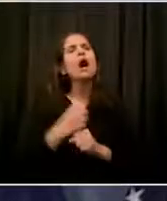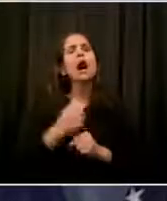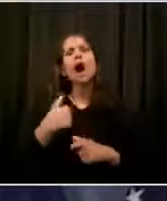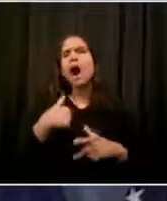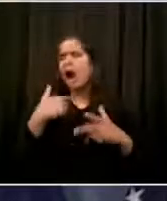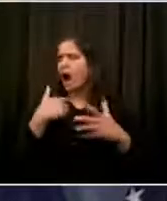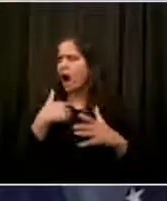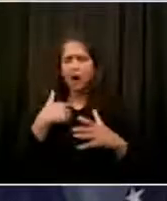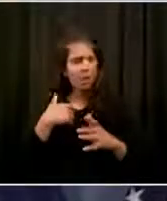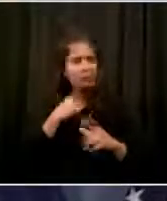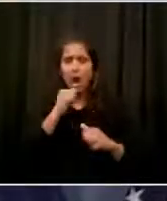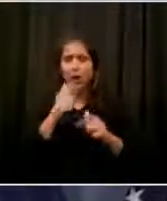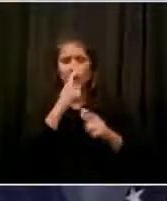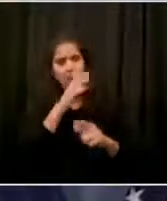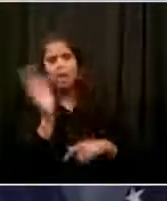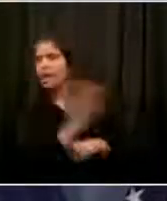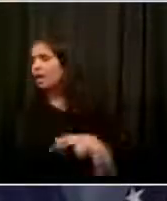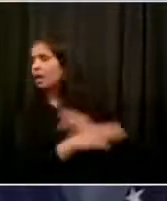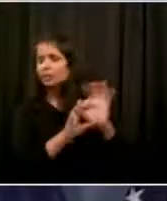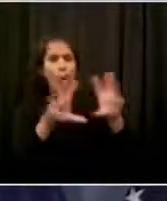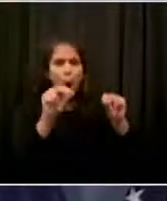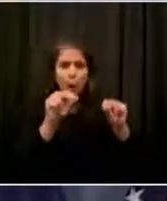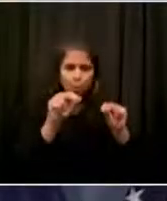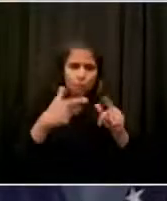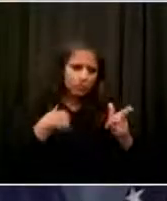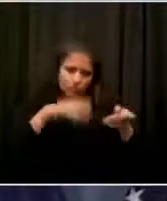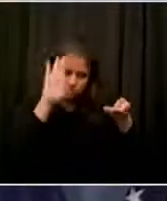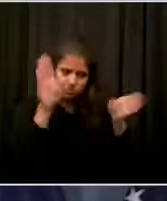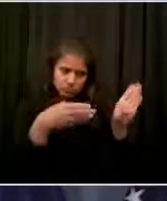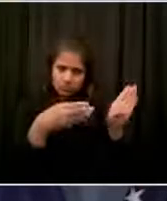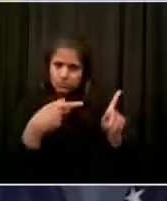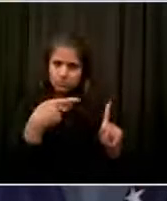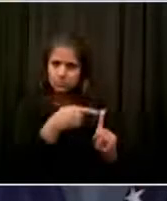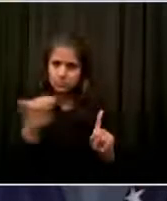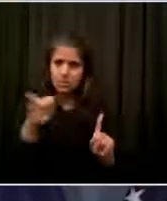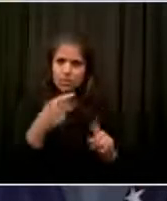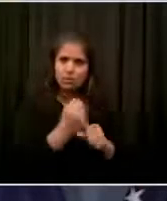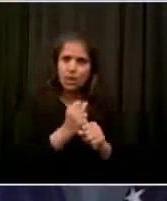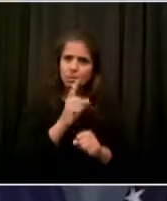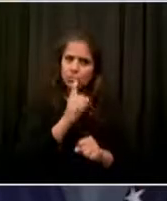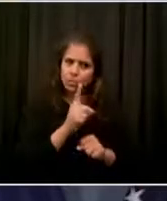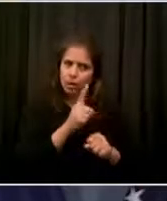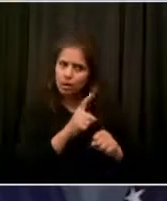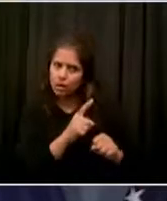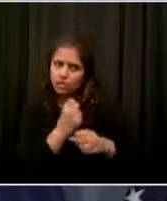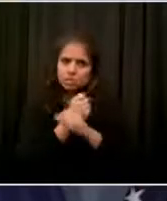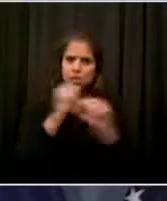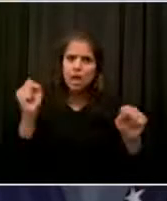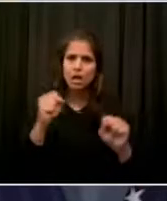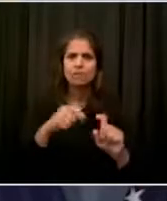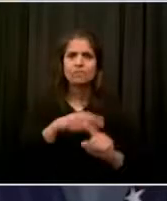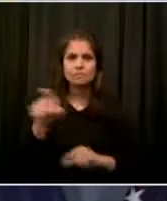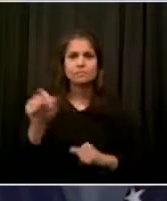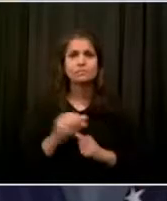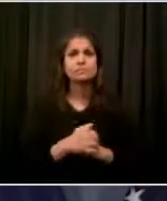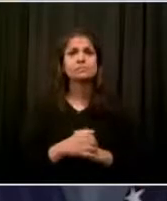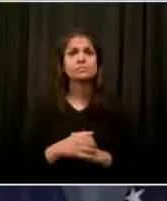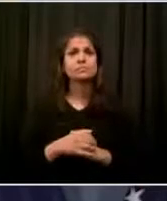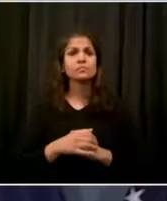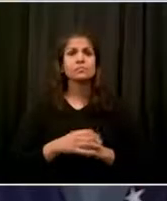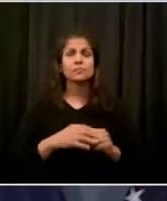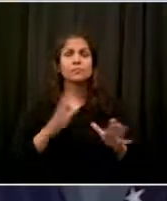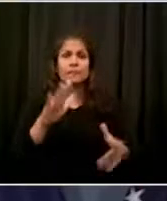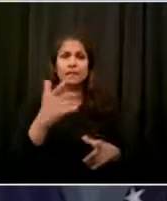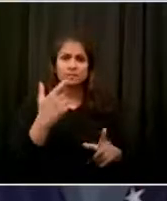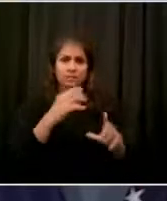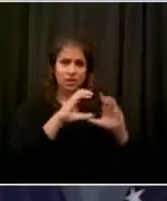able now to review everything in the cool light of day, I think what we're going to see is a particular challenge the city never faced in combination on this